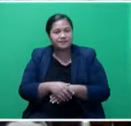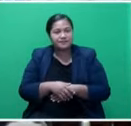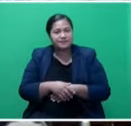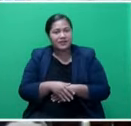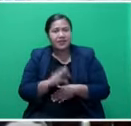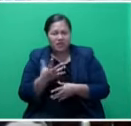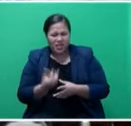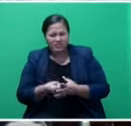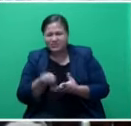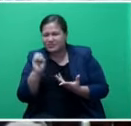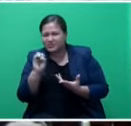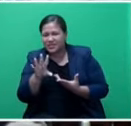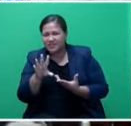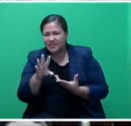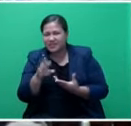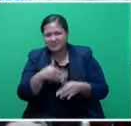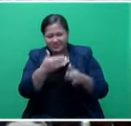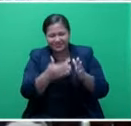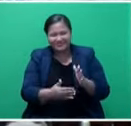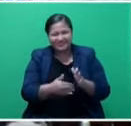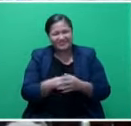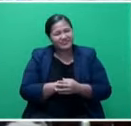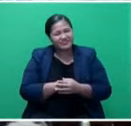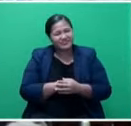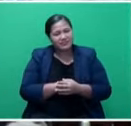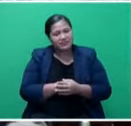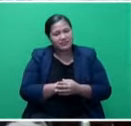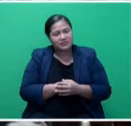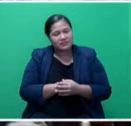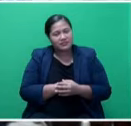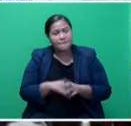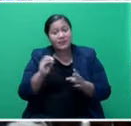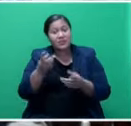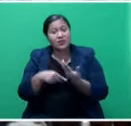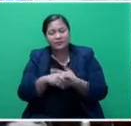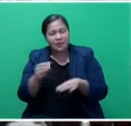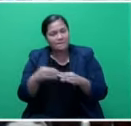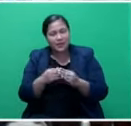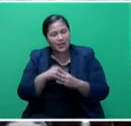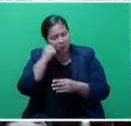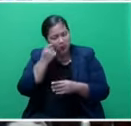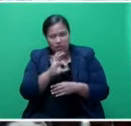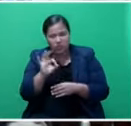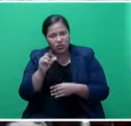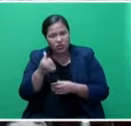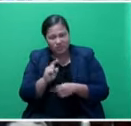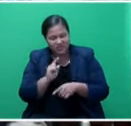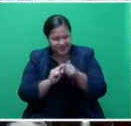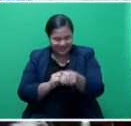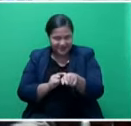10 pigs and put up a pig shed or pigsty, etc., the bank is not going to go and use that as collateral.